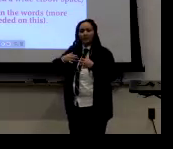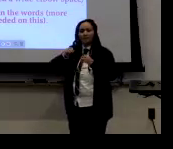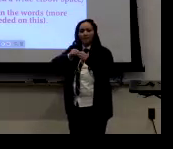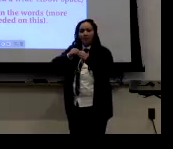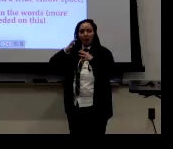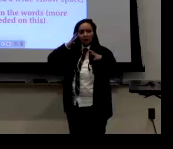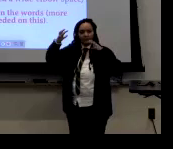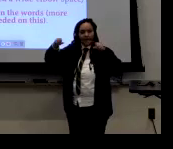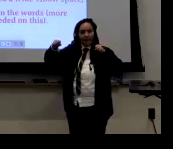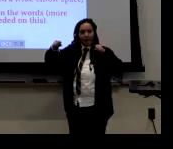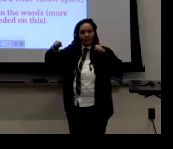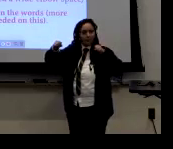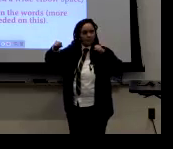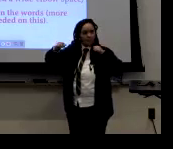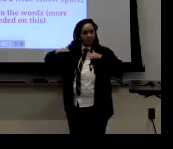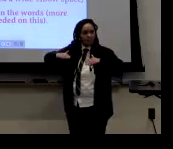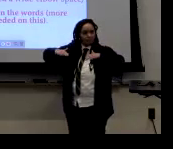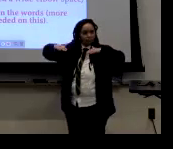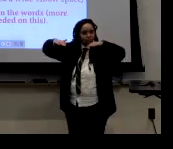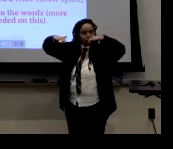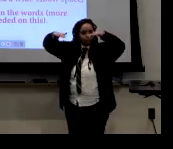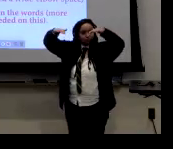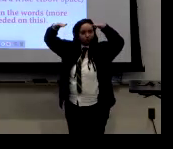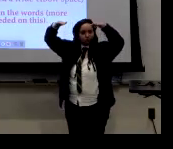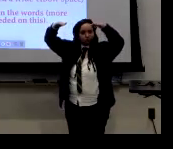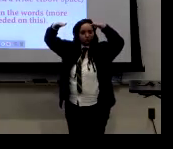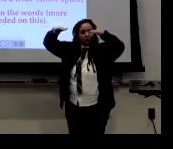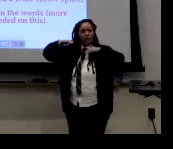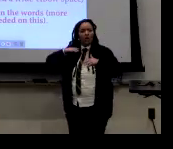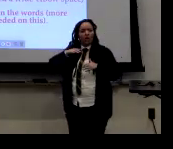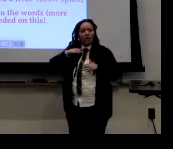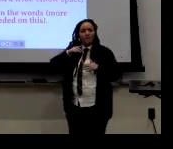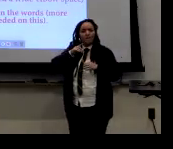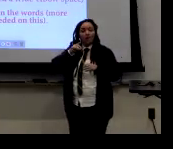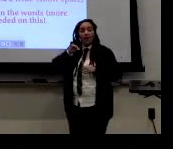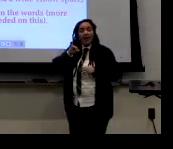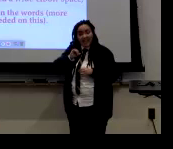speak tends to be a little bit more loud. Their volume is higher.